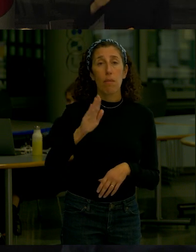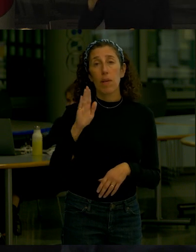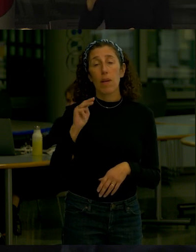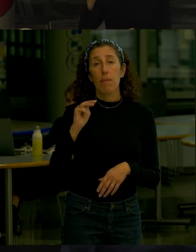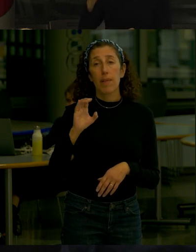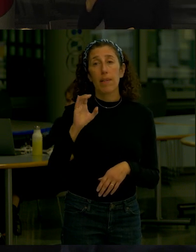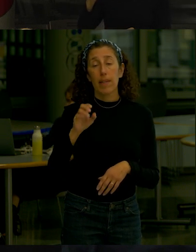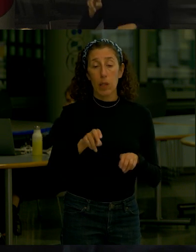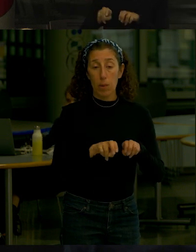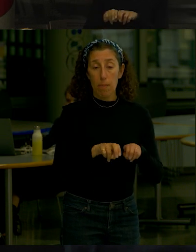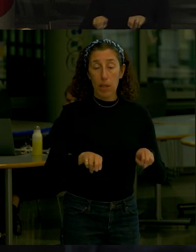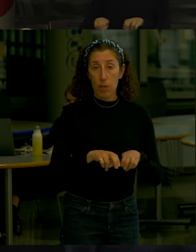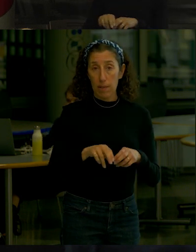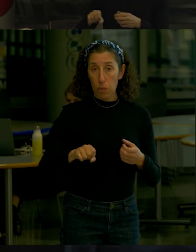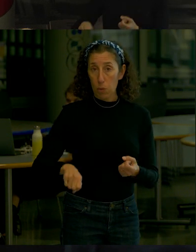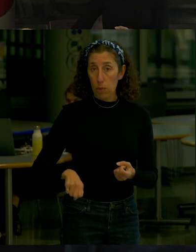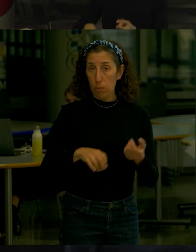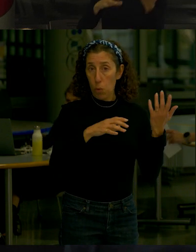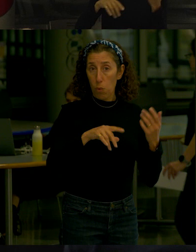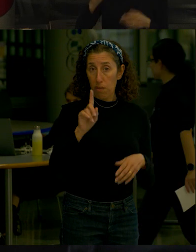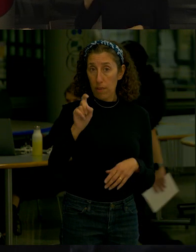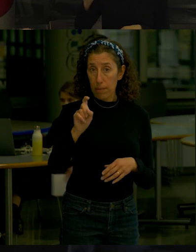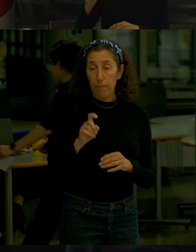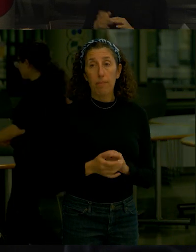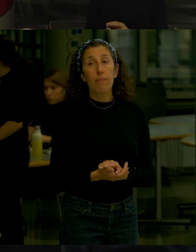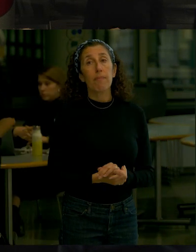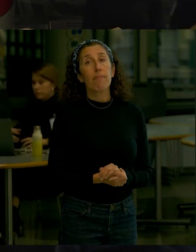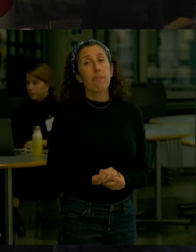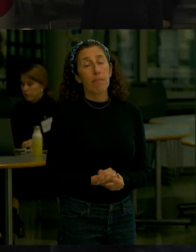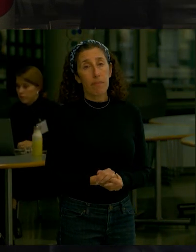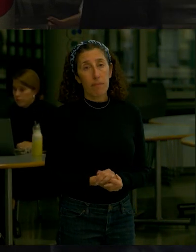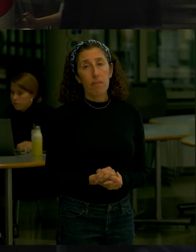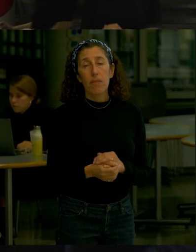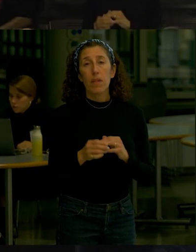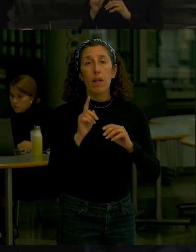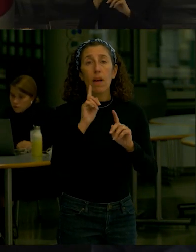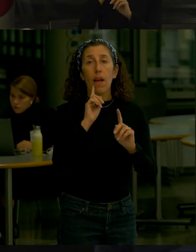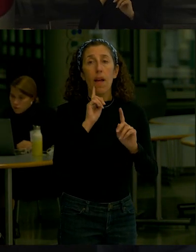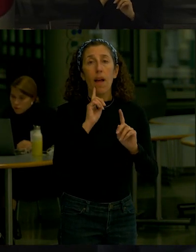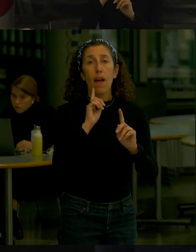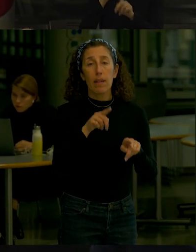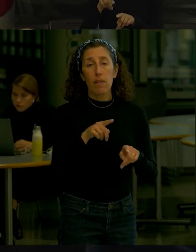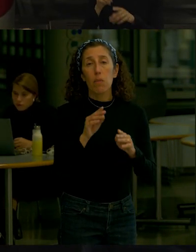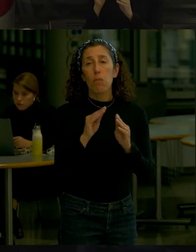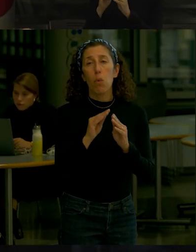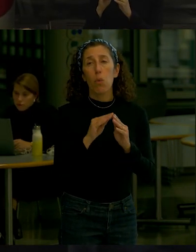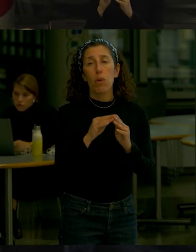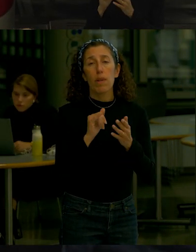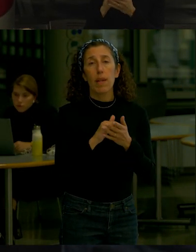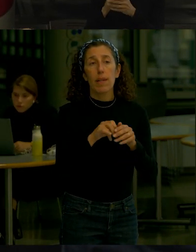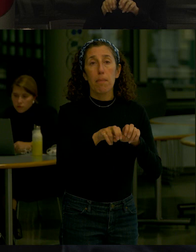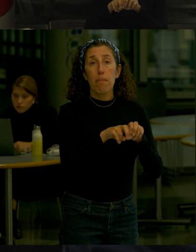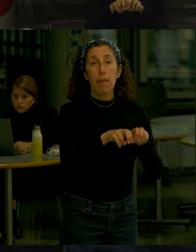Street heading downtown the wall photos elements do not show any of those benches in the picture the